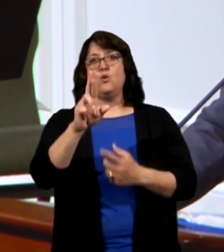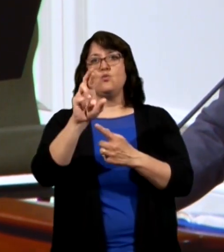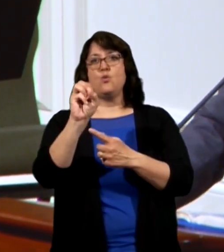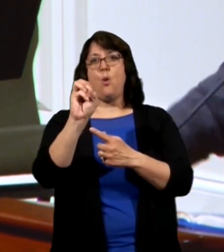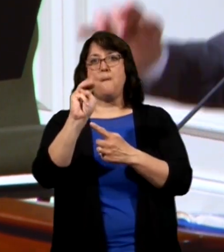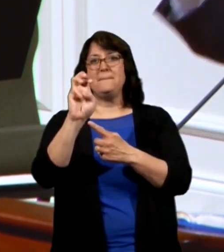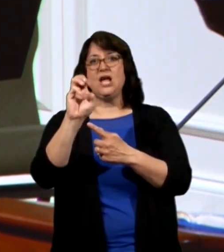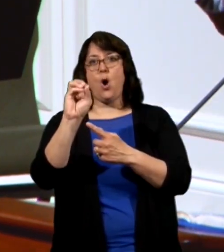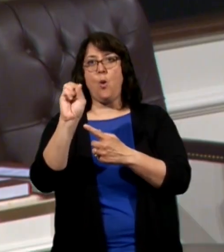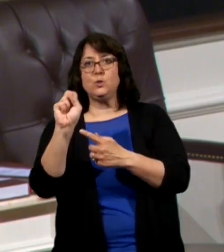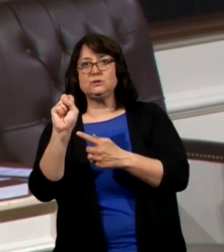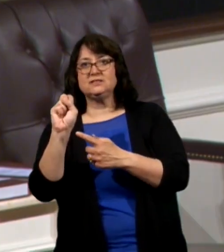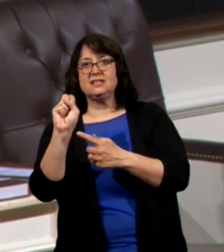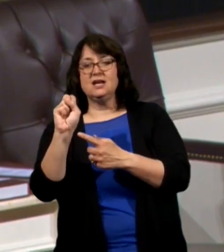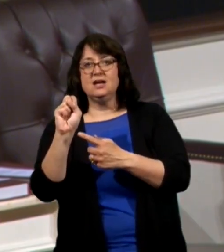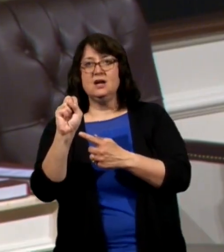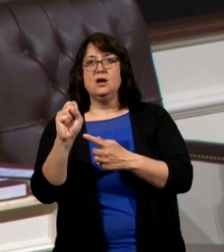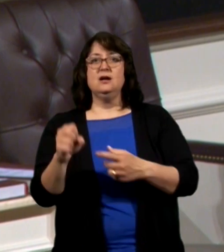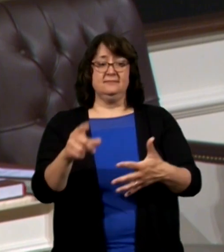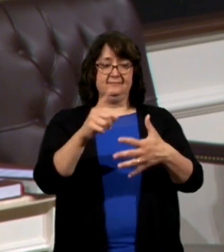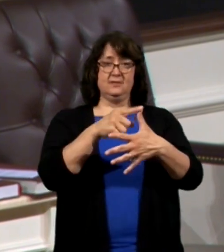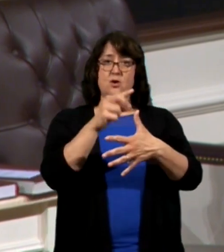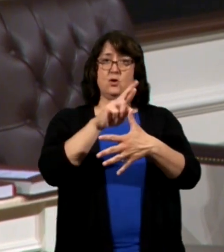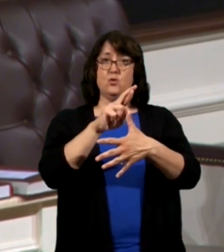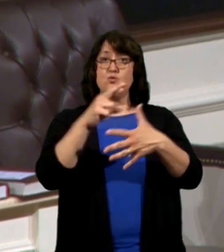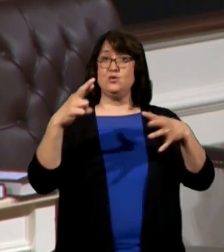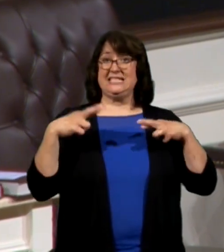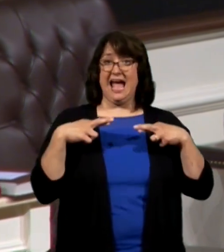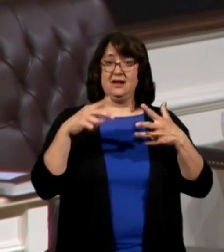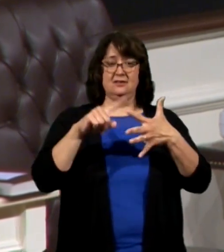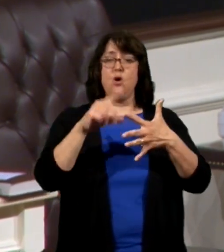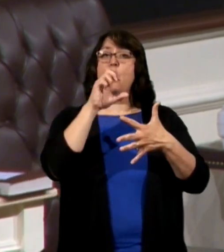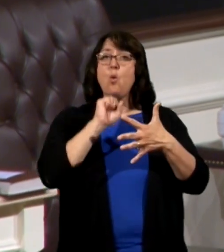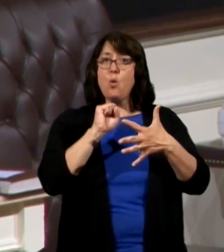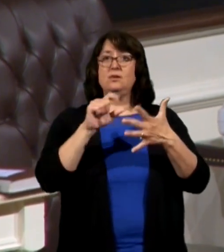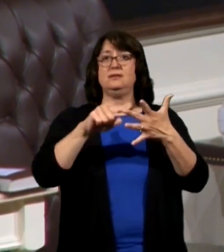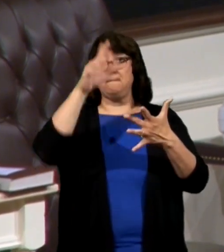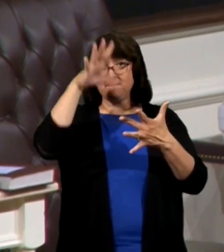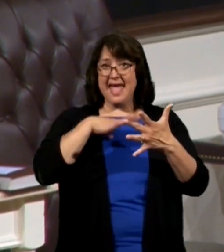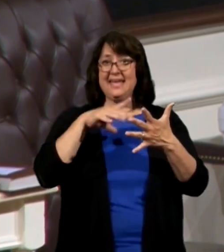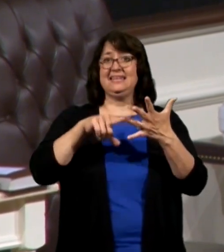Romeo's retired old men eating out